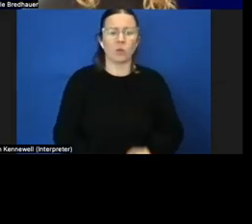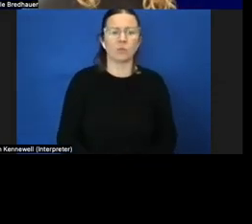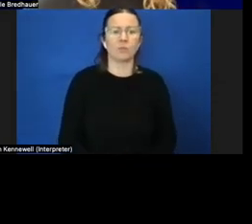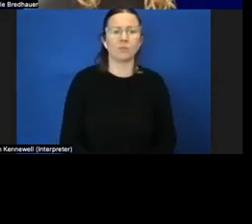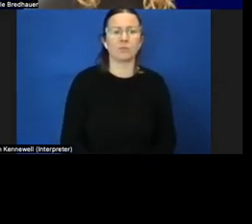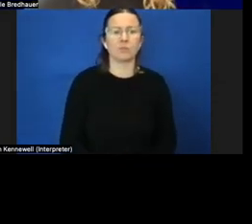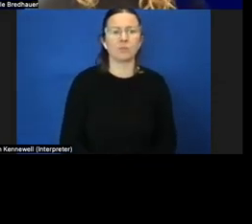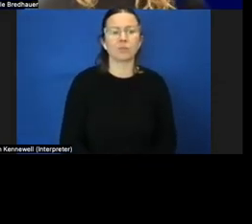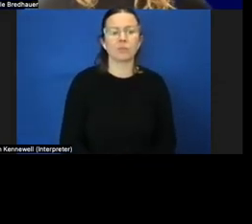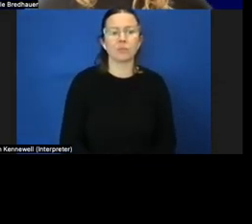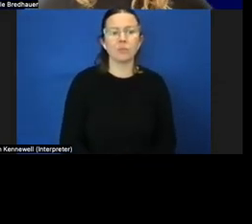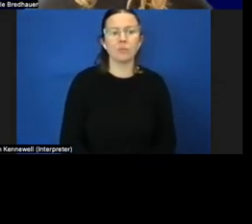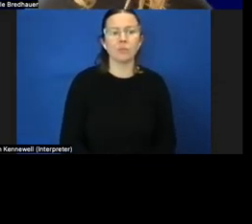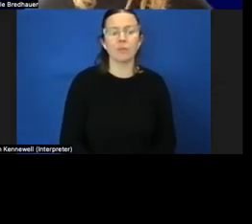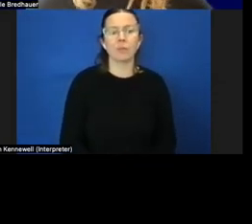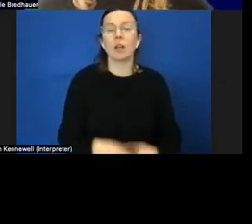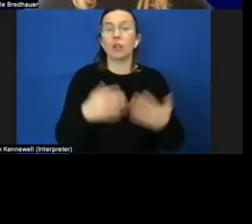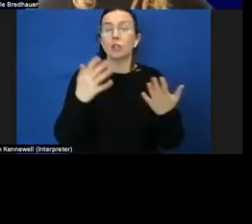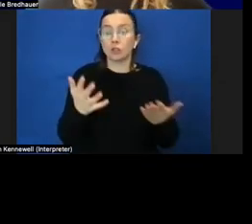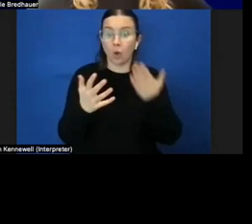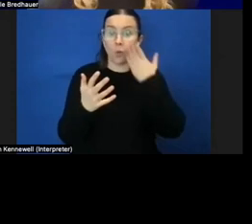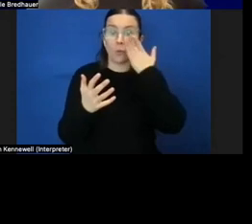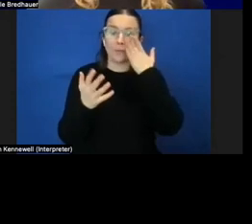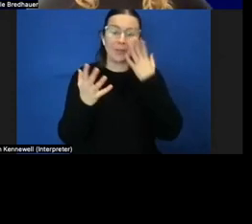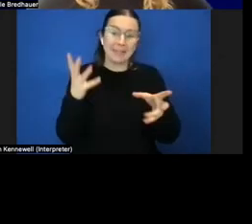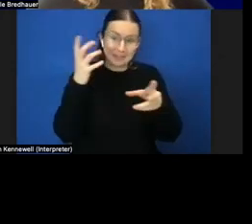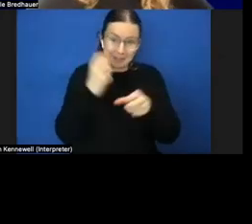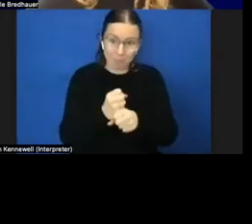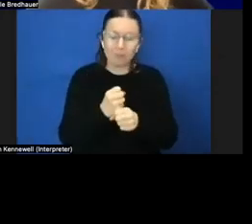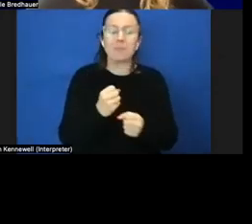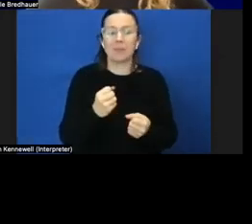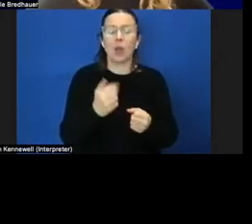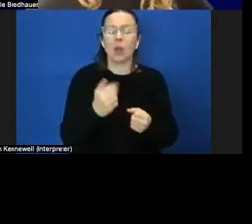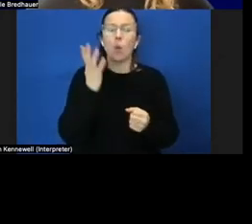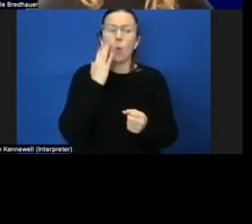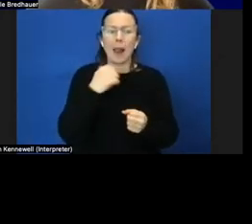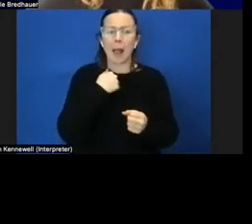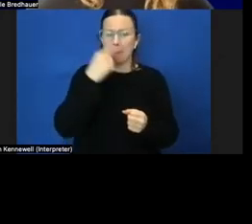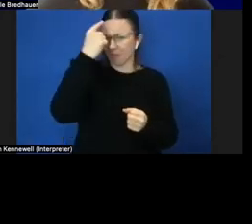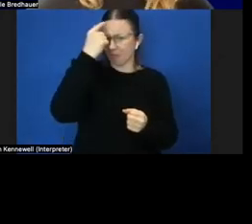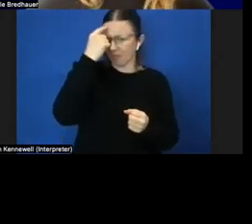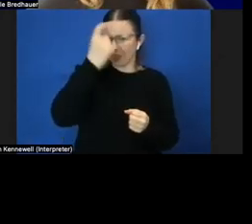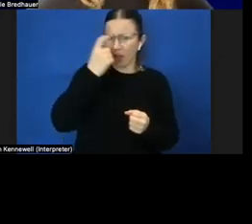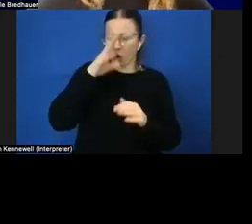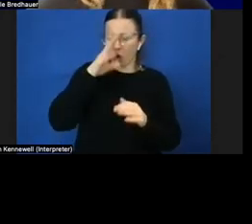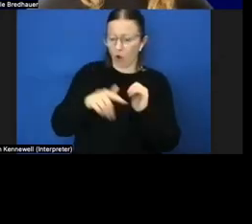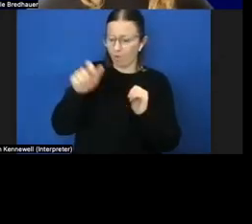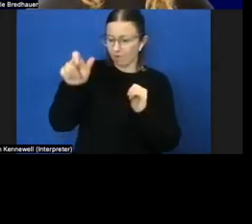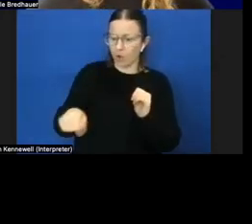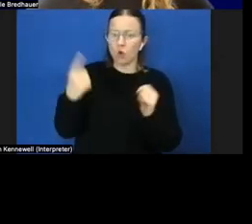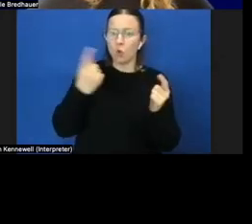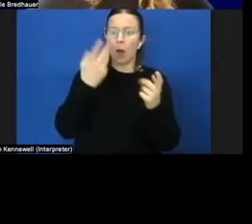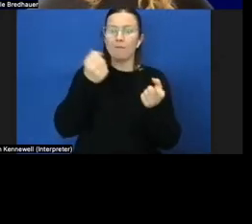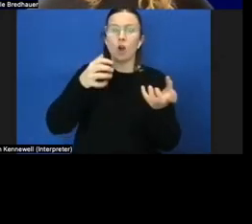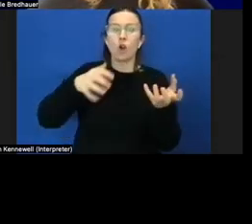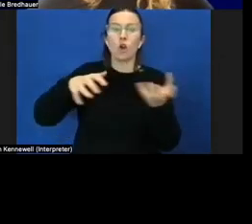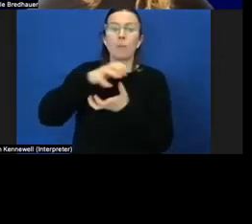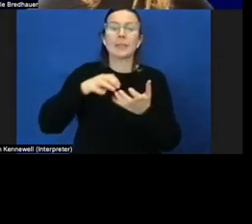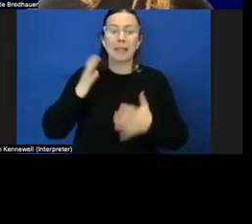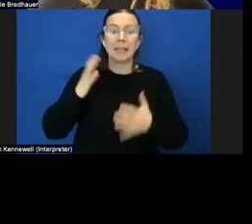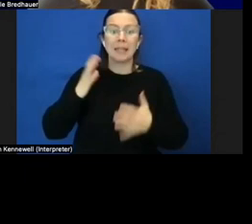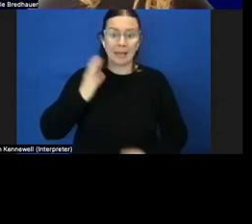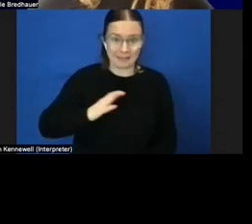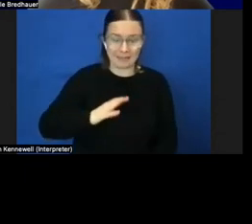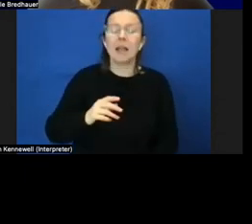um so in summary when i'm thinking about my learners with complex needs i'm